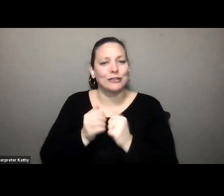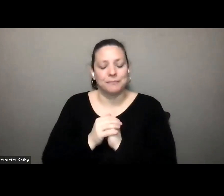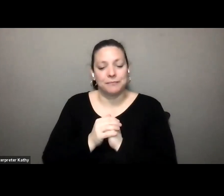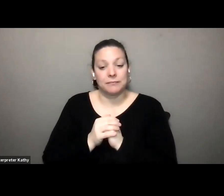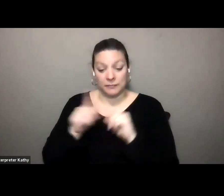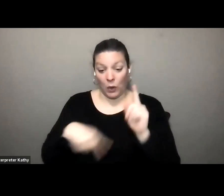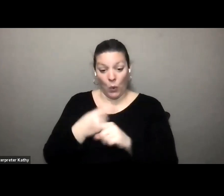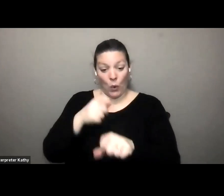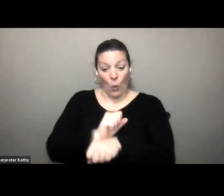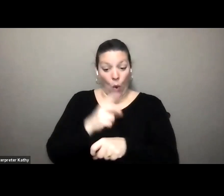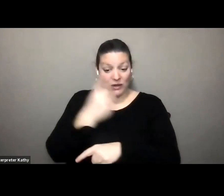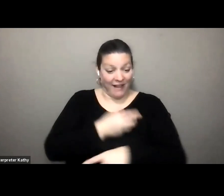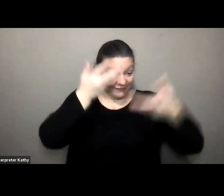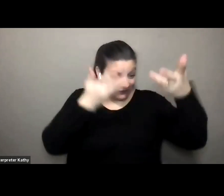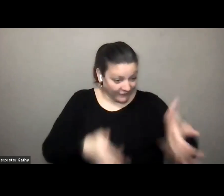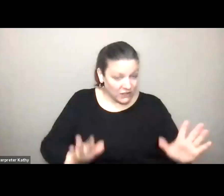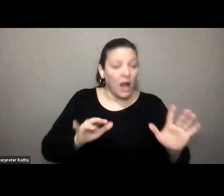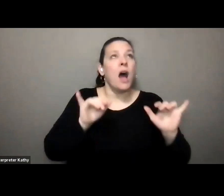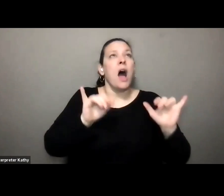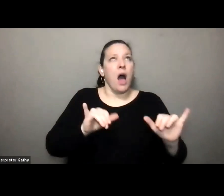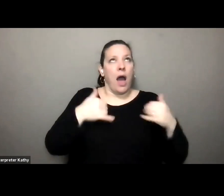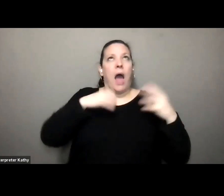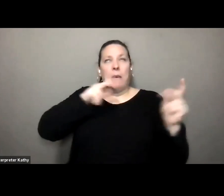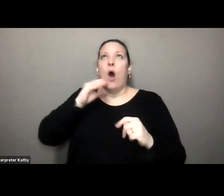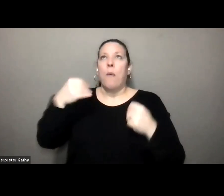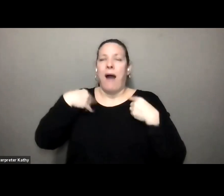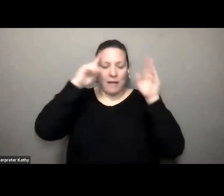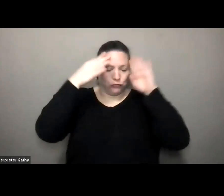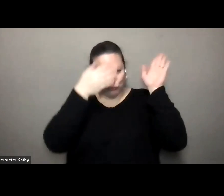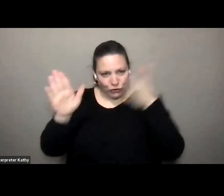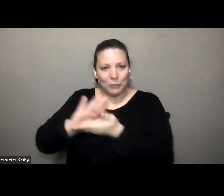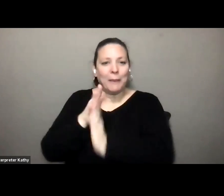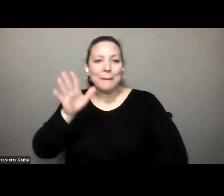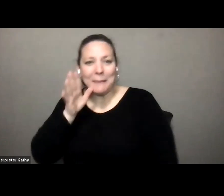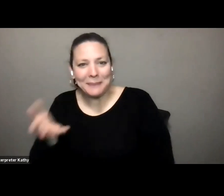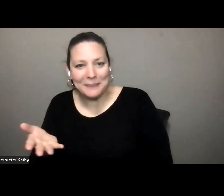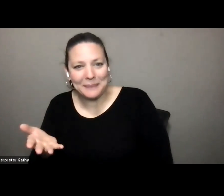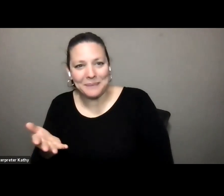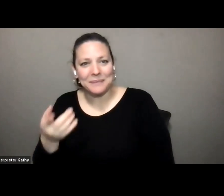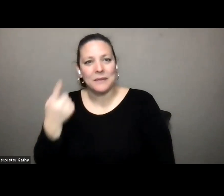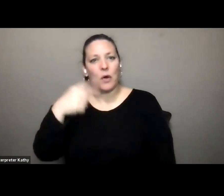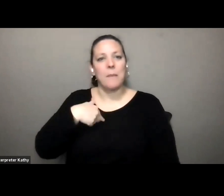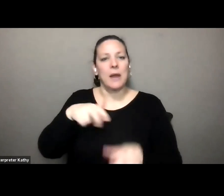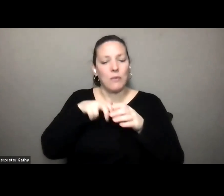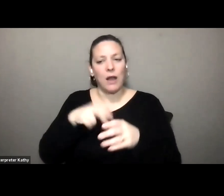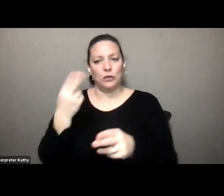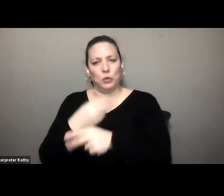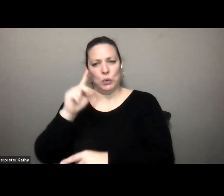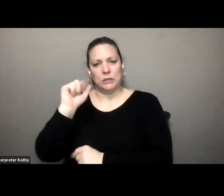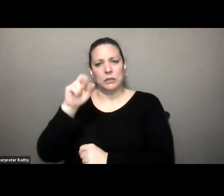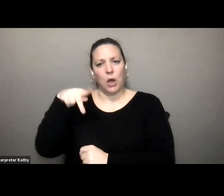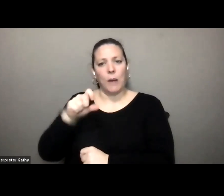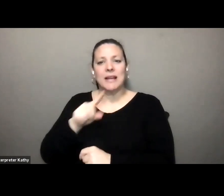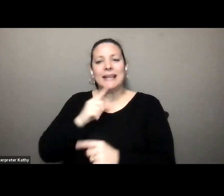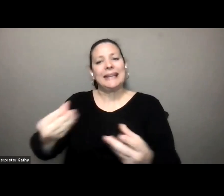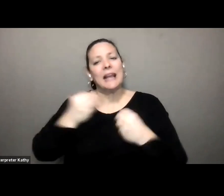get my brain into the mode of mom mom mom mom mom so taking tarps for me has been such a sense